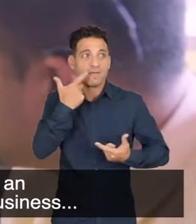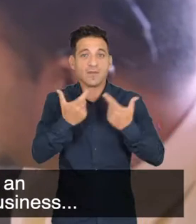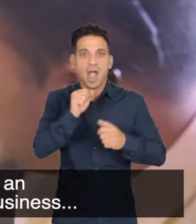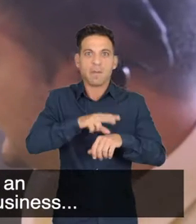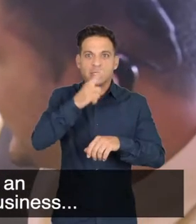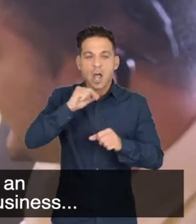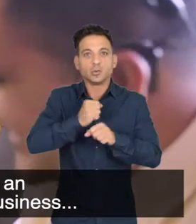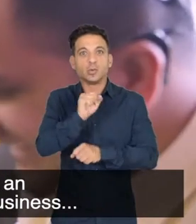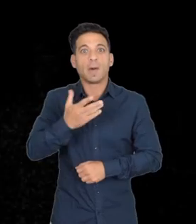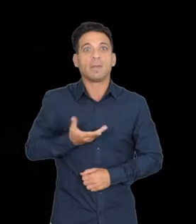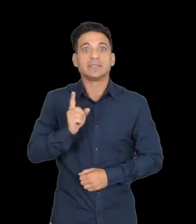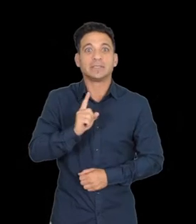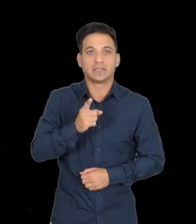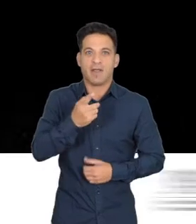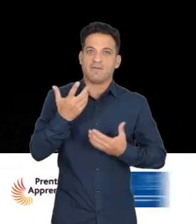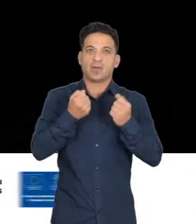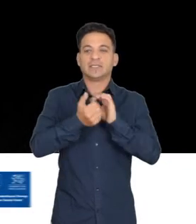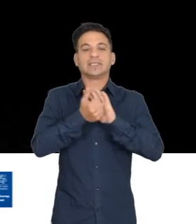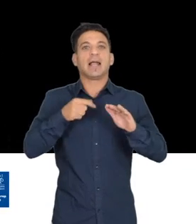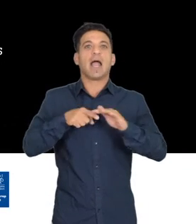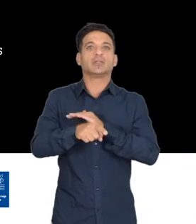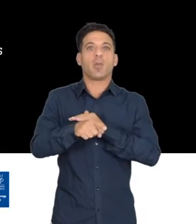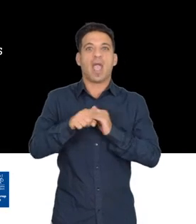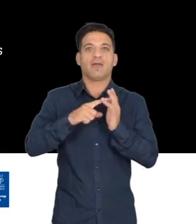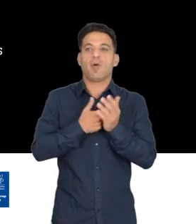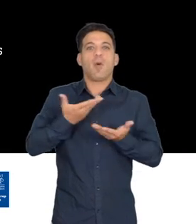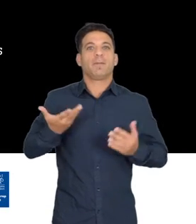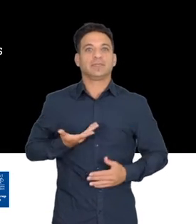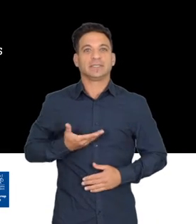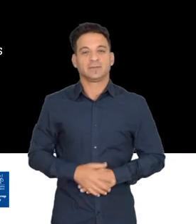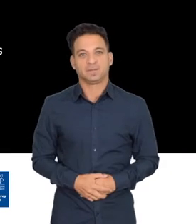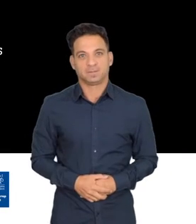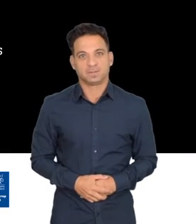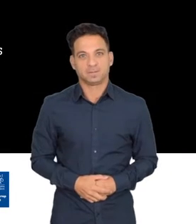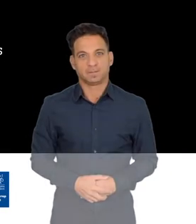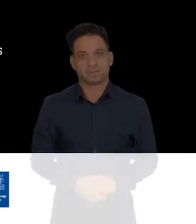If you want to find out what an apprenticeship can do for your business, search Skills Gateway for business. For